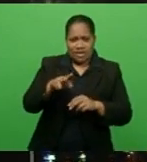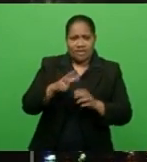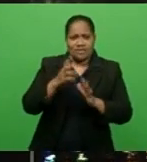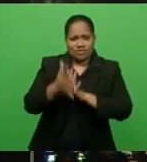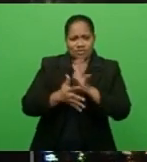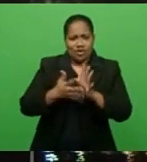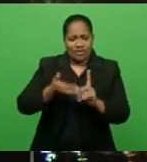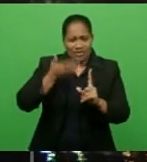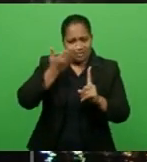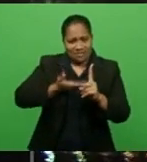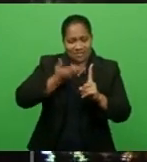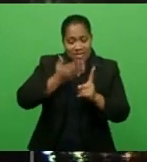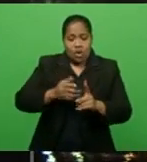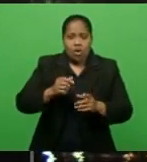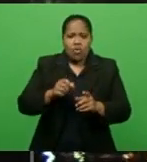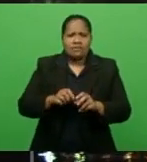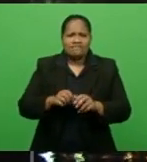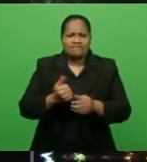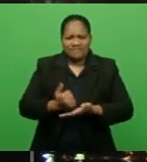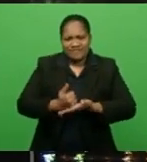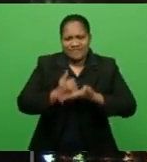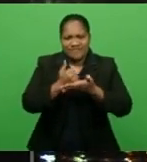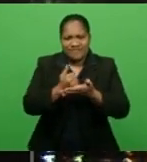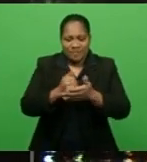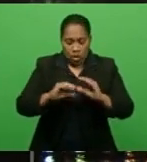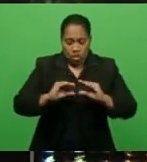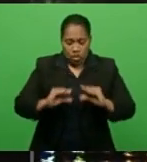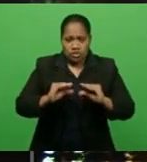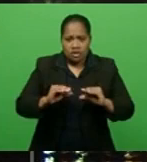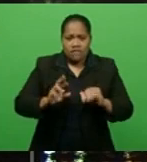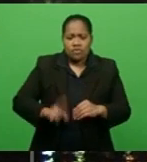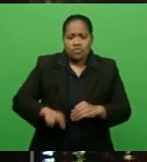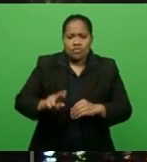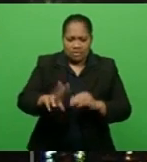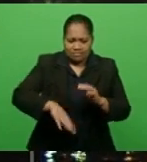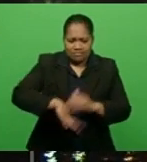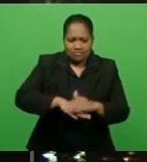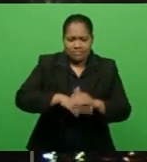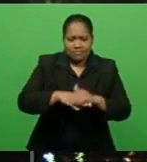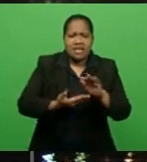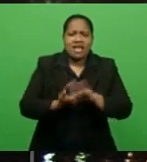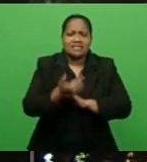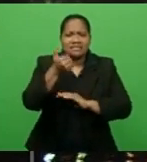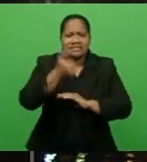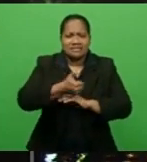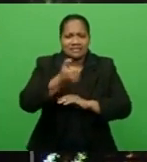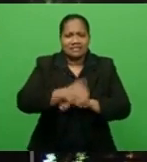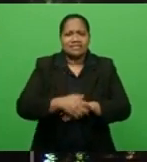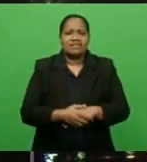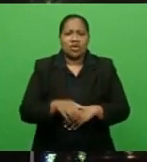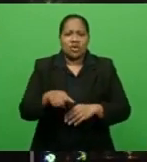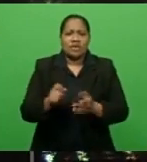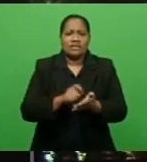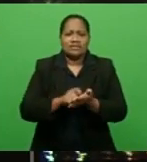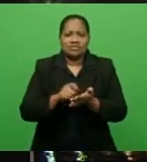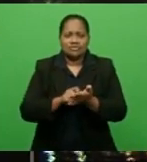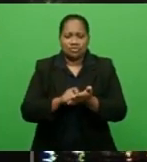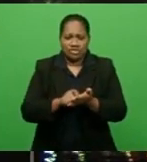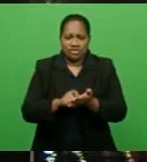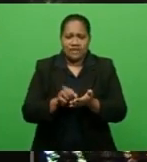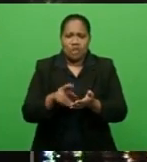is the assistant coach for the Rewa Football Under-16 side, a manager and an assistant secretary for the district as well.